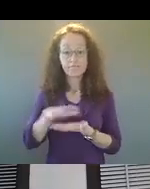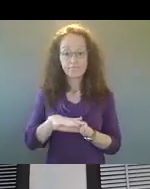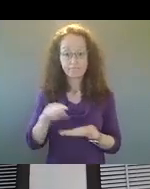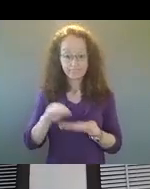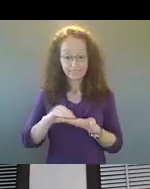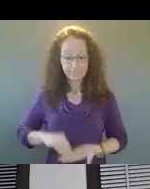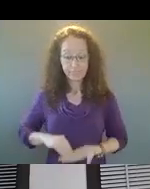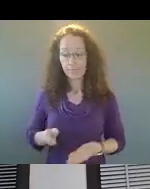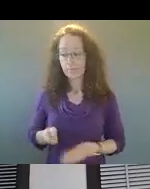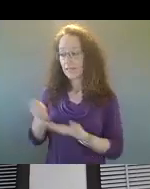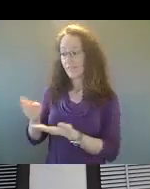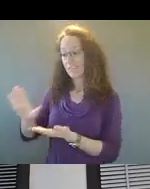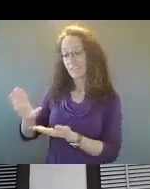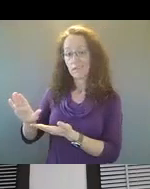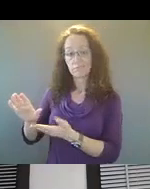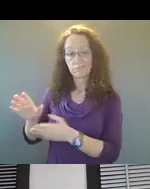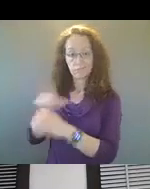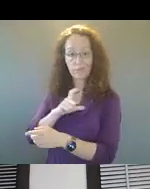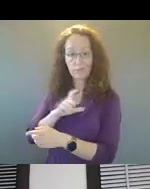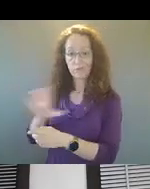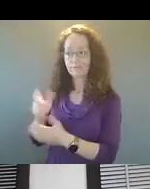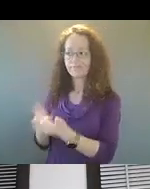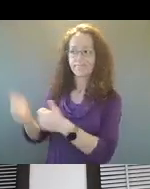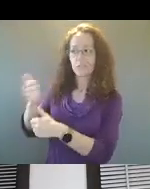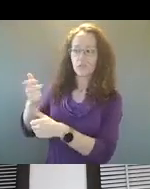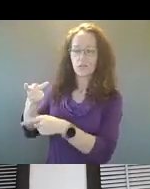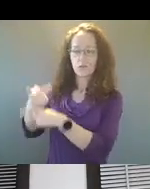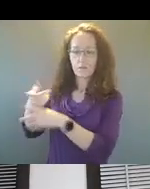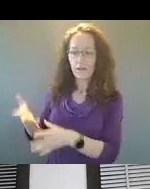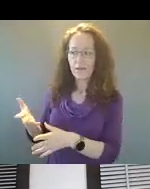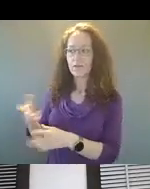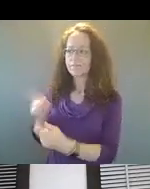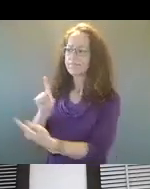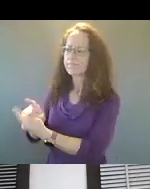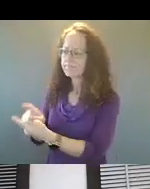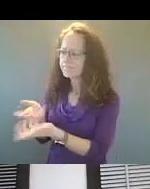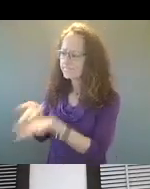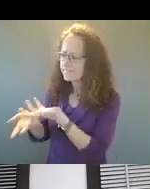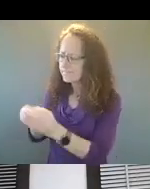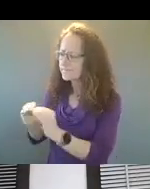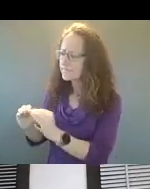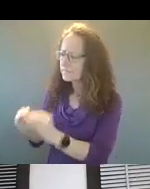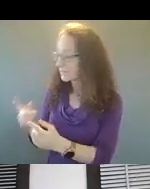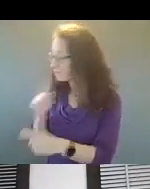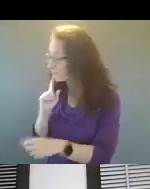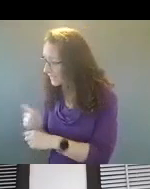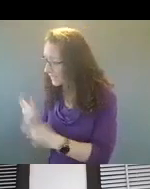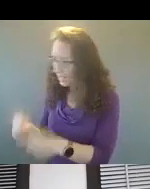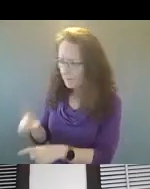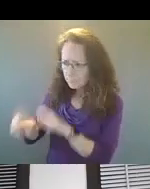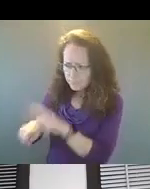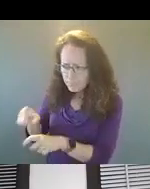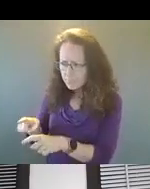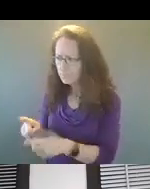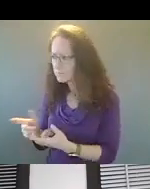supervisor, uh, they would talk to them about it and then they would coach them on, um, find out whether it happened, uh, whether it